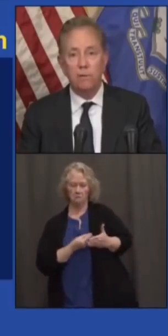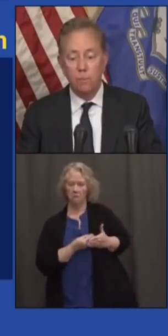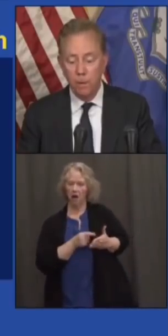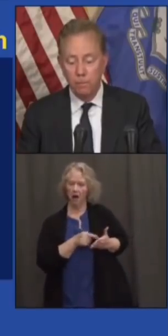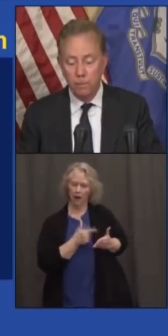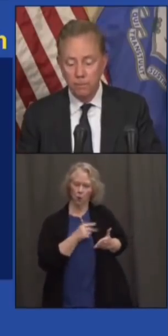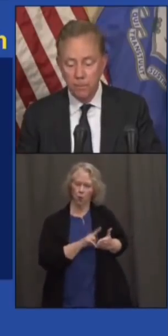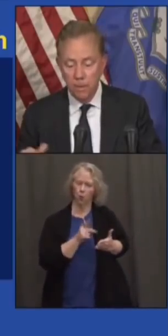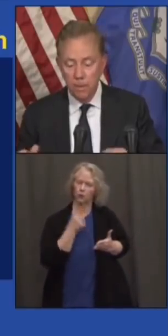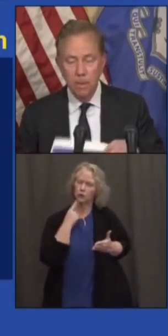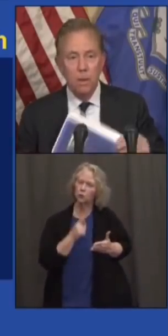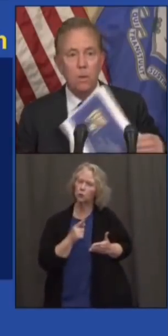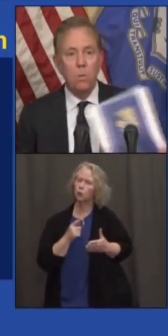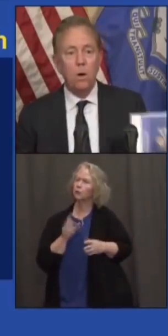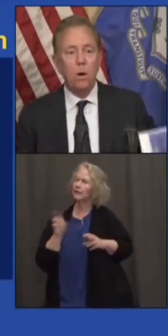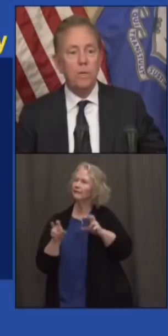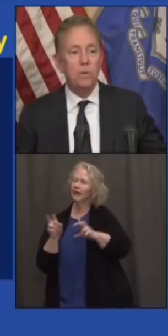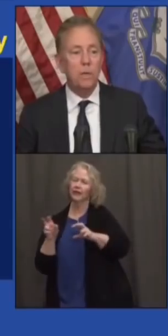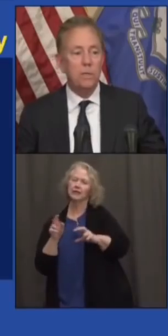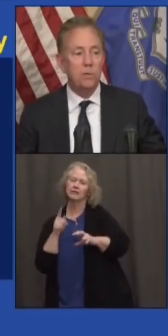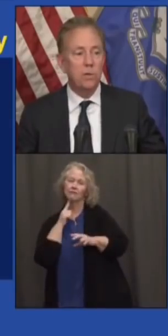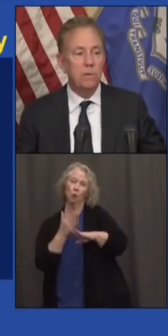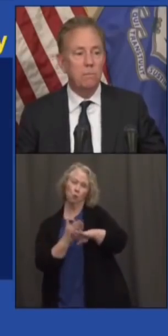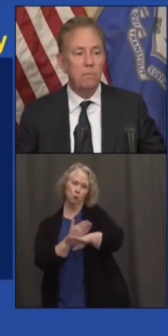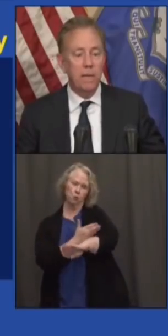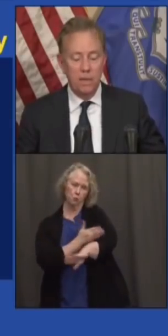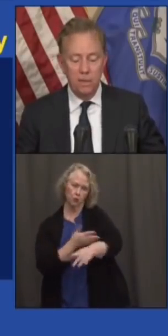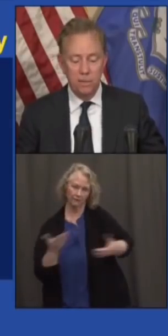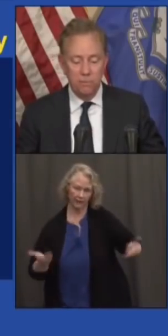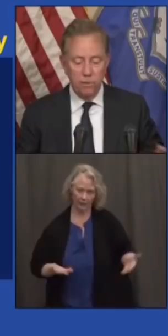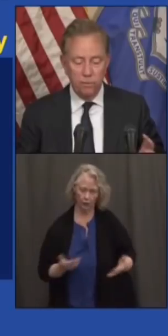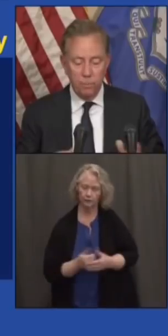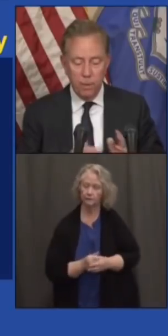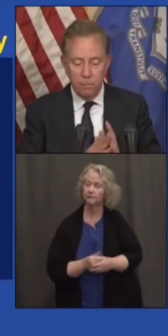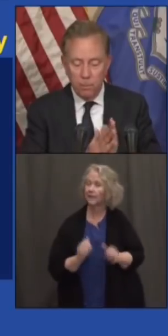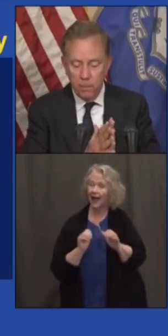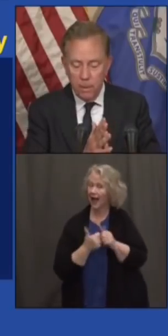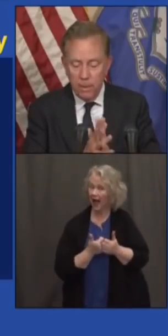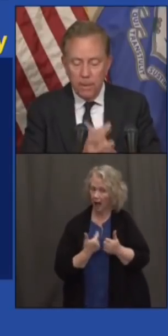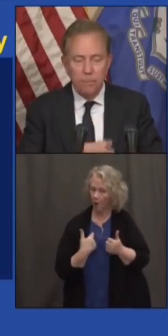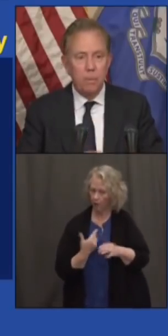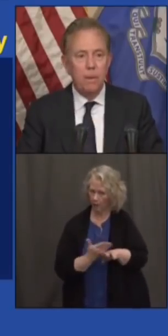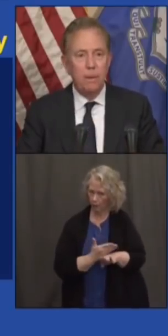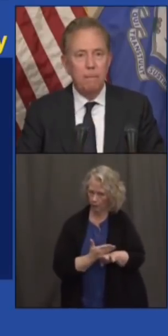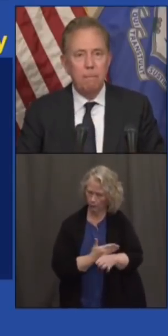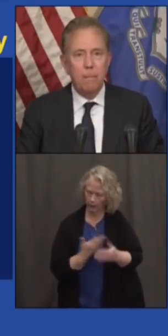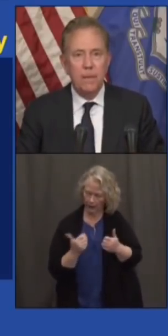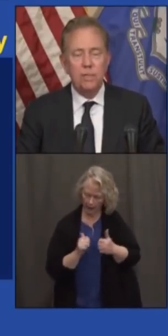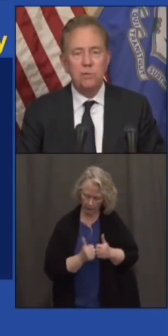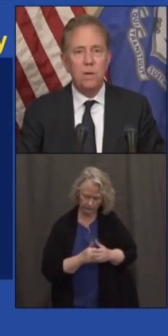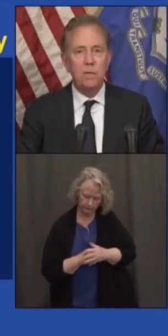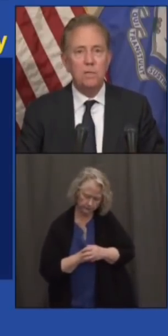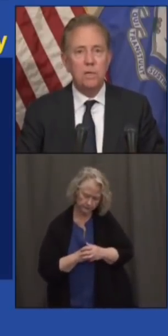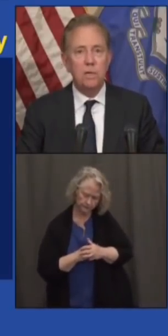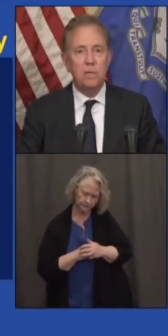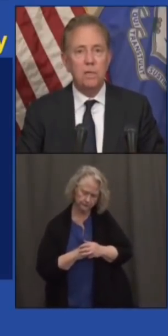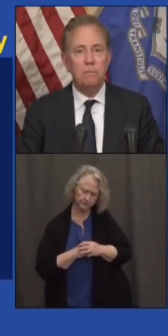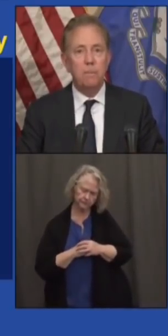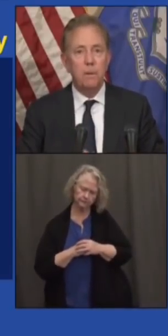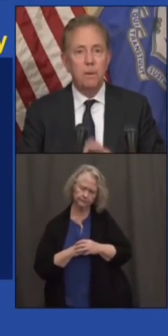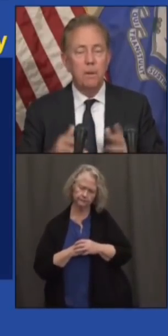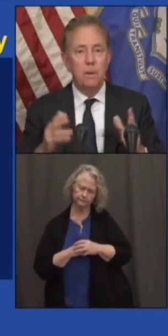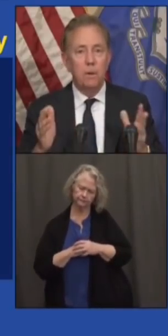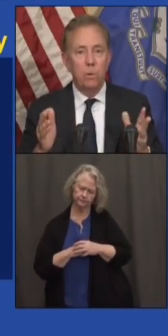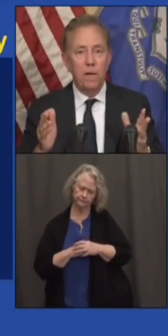a difference for people. What are we doing to try and make a difference for people? I just wanted to tell you